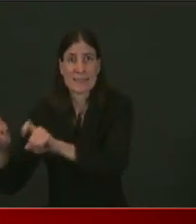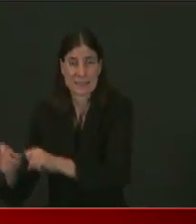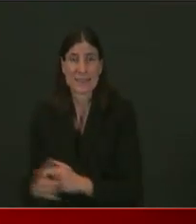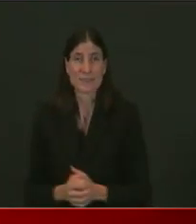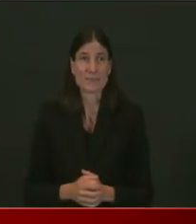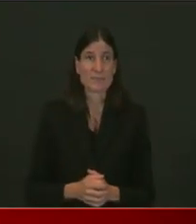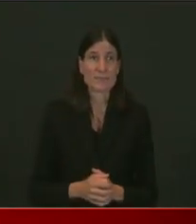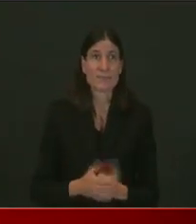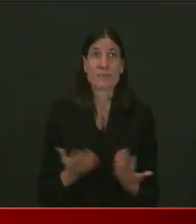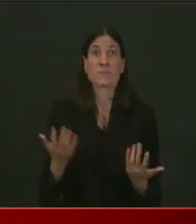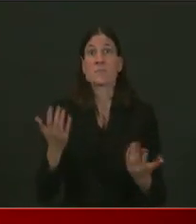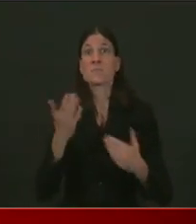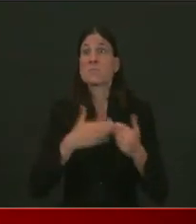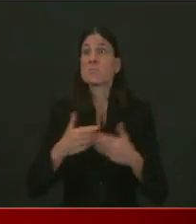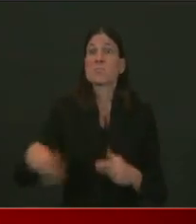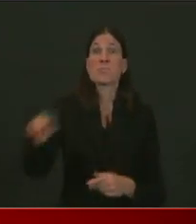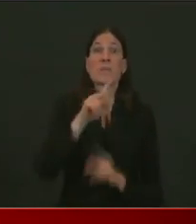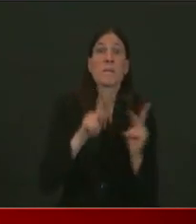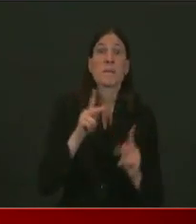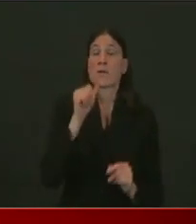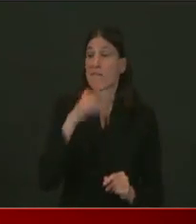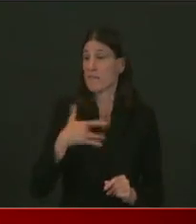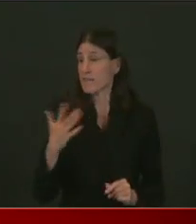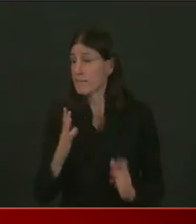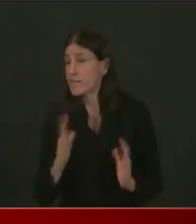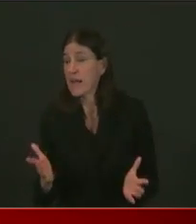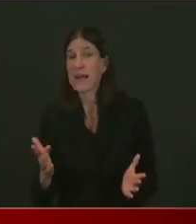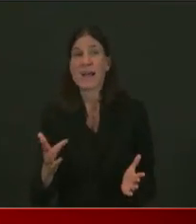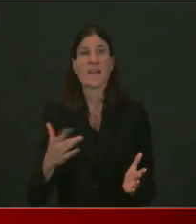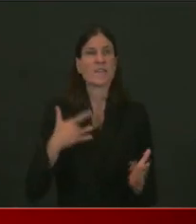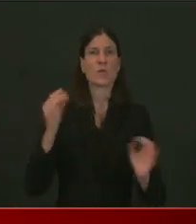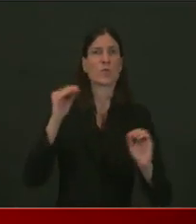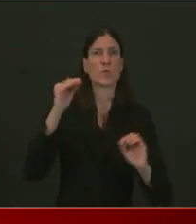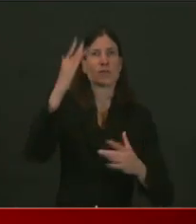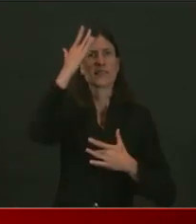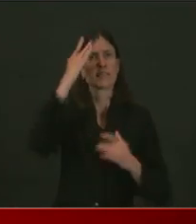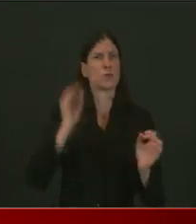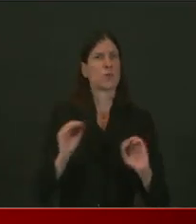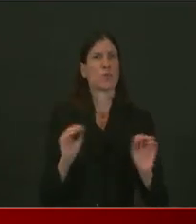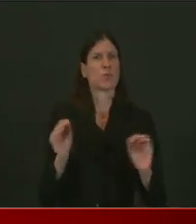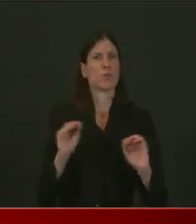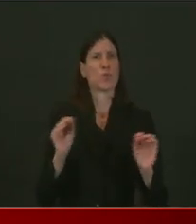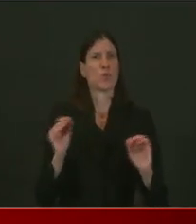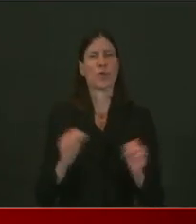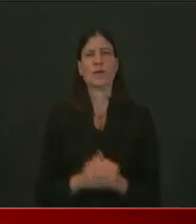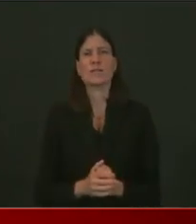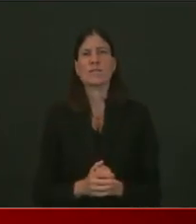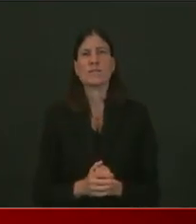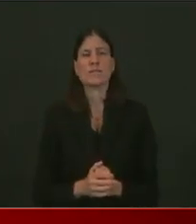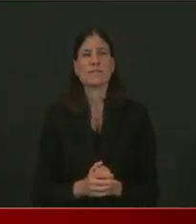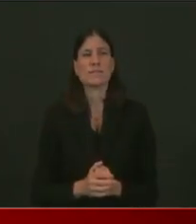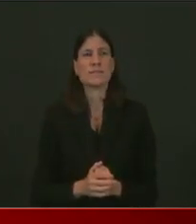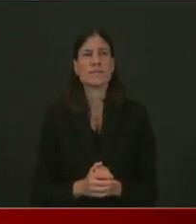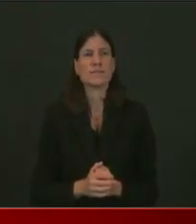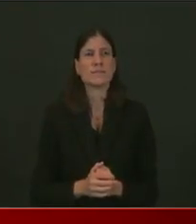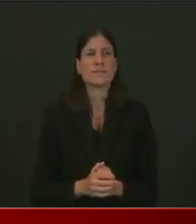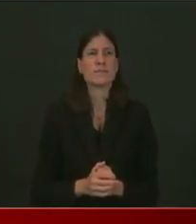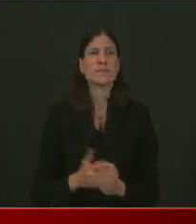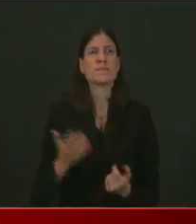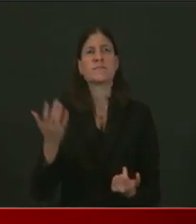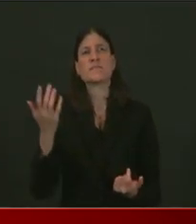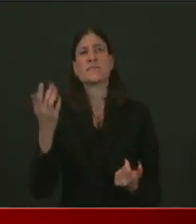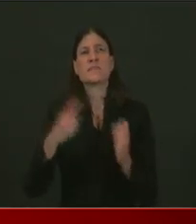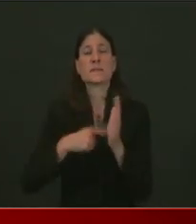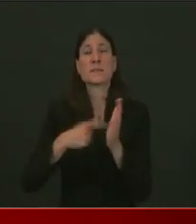sick. And yeah, we're going to get some, you know, imperfect information. But we're also going to find a lot of people early